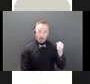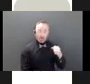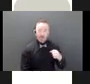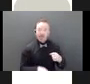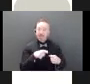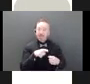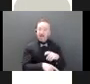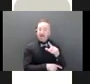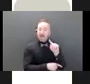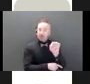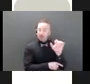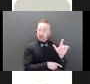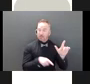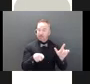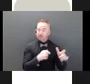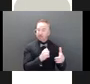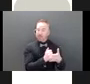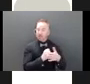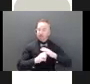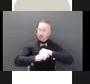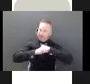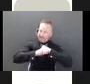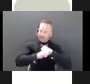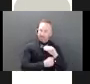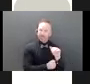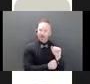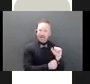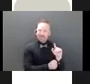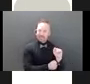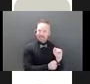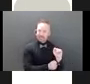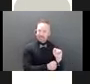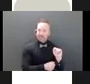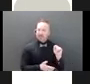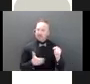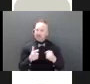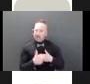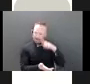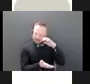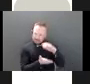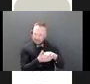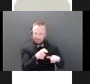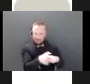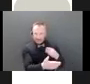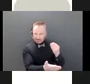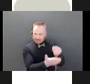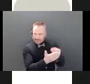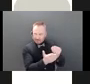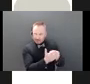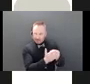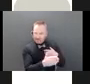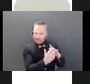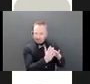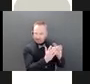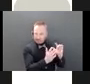used to protect your assets where a firm reasonably believes that you're being financially exploited, or that you don't have the mental capacity to make